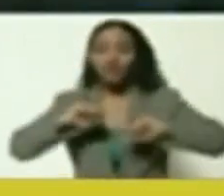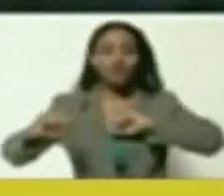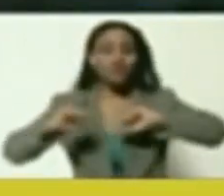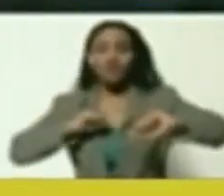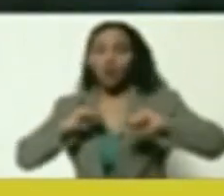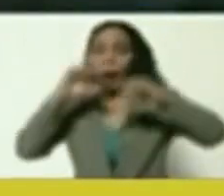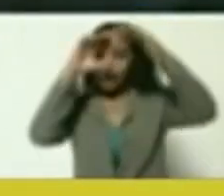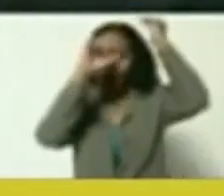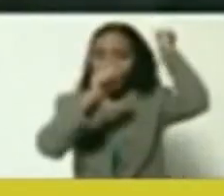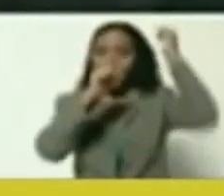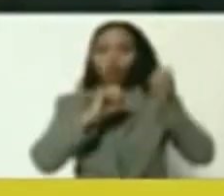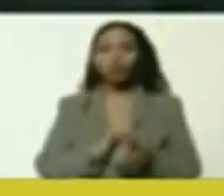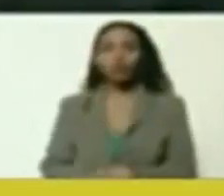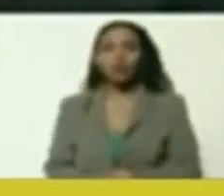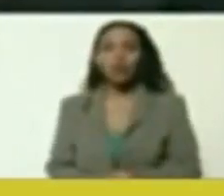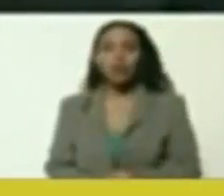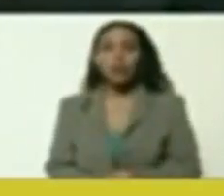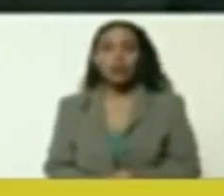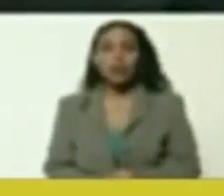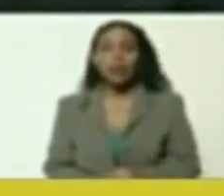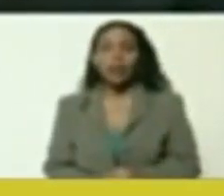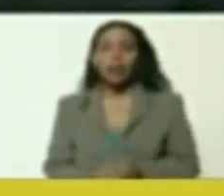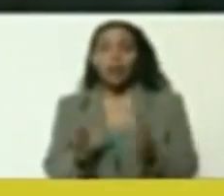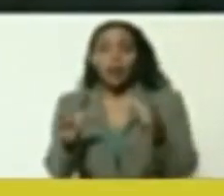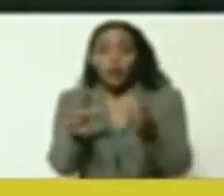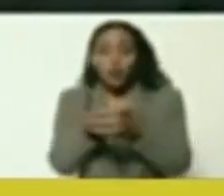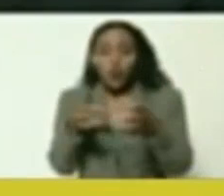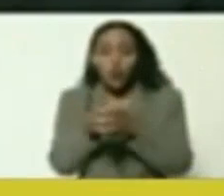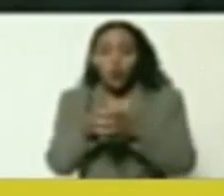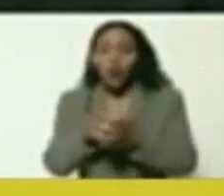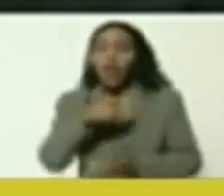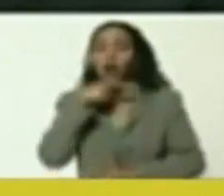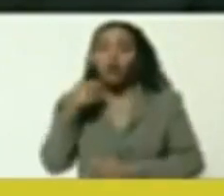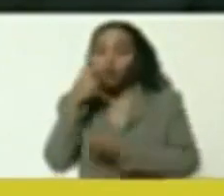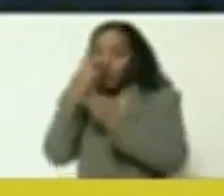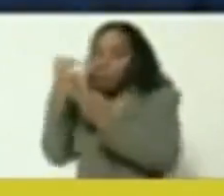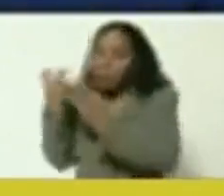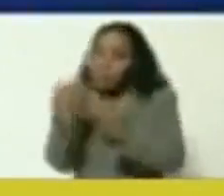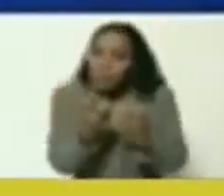Dynamic Active Ambassador of the Russian Delegation,